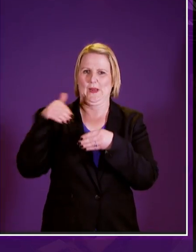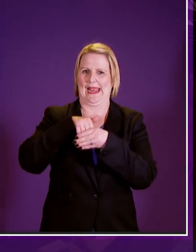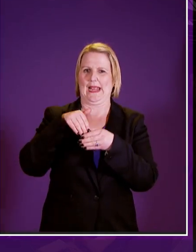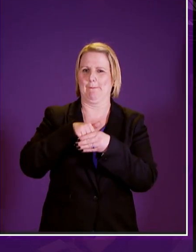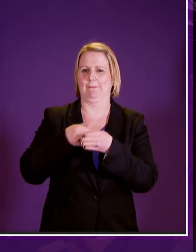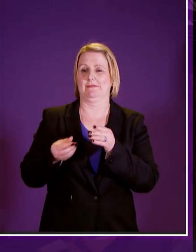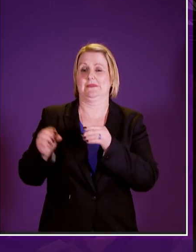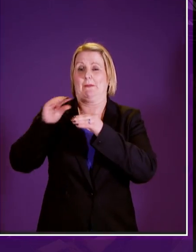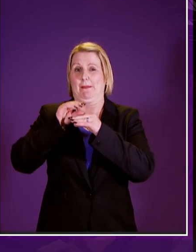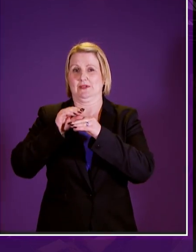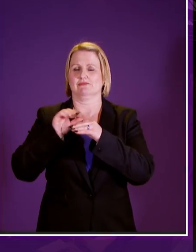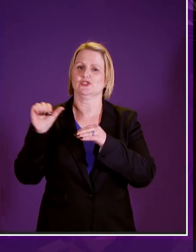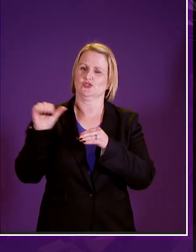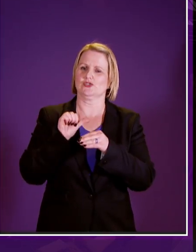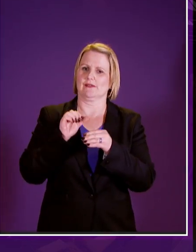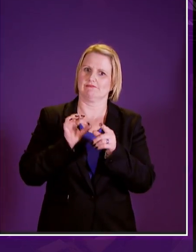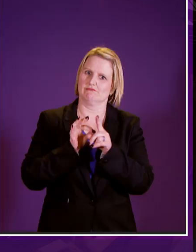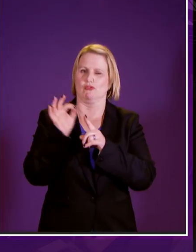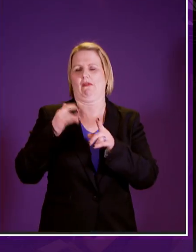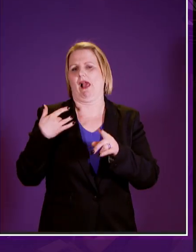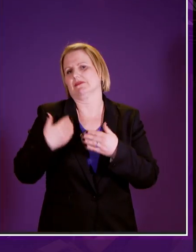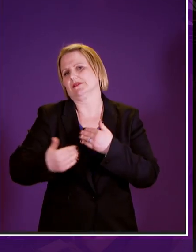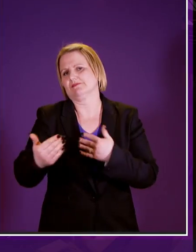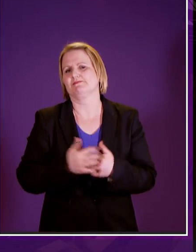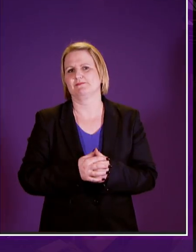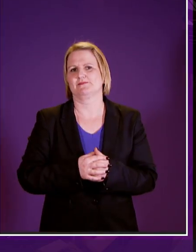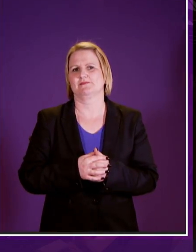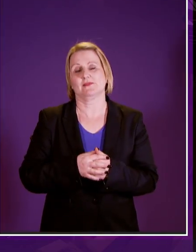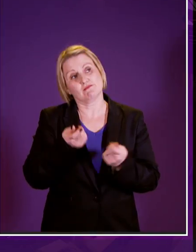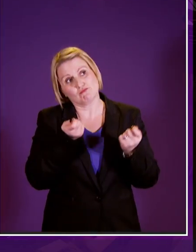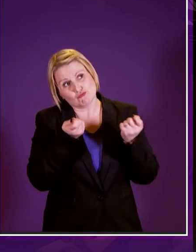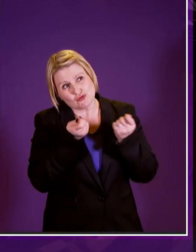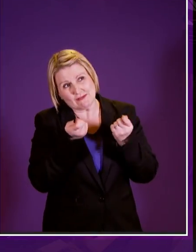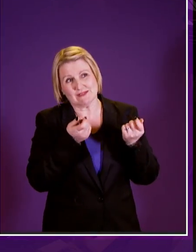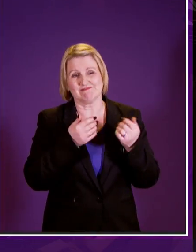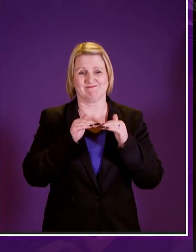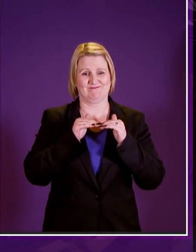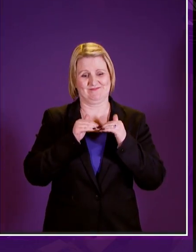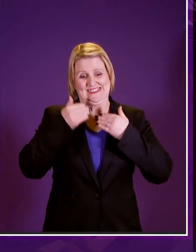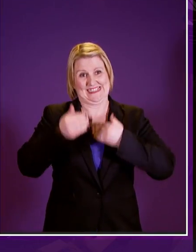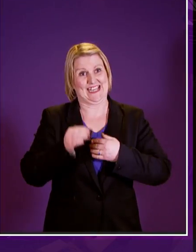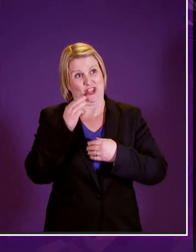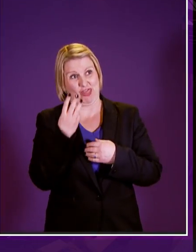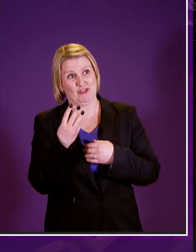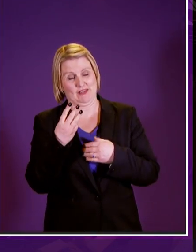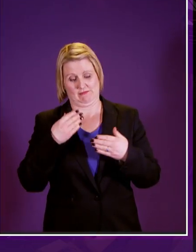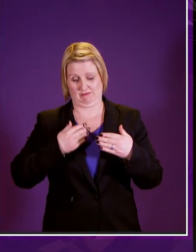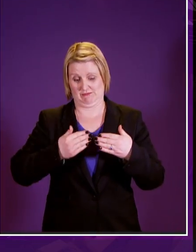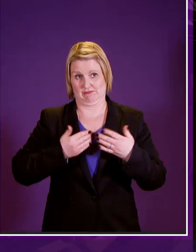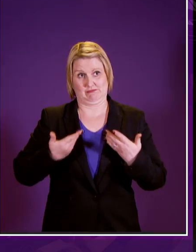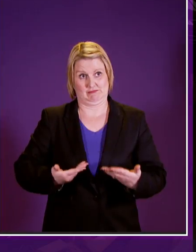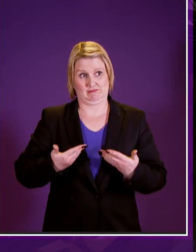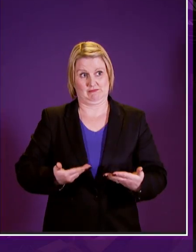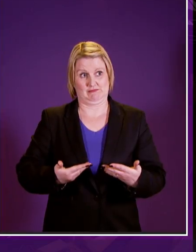universal credit president officer the overriding message from stage three is that we as a parliament must